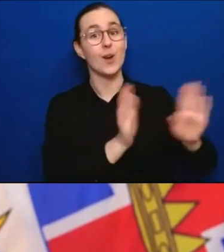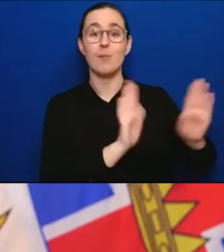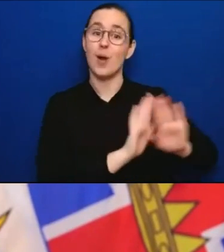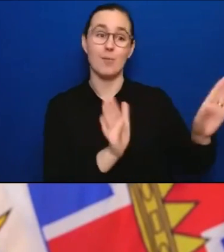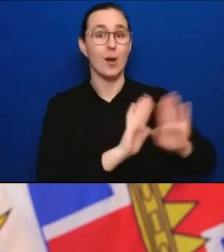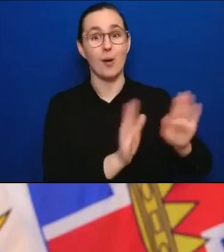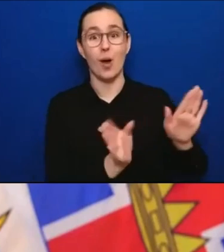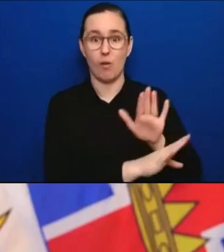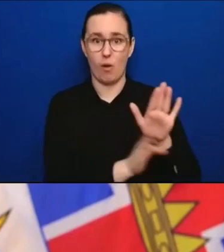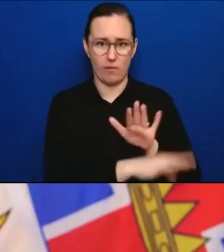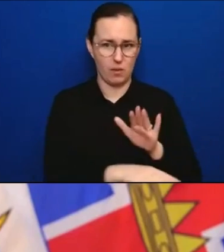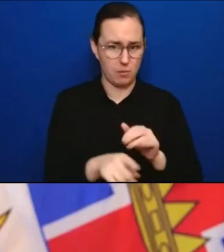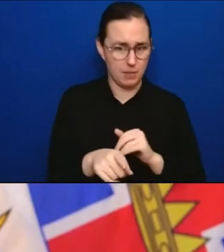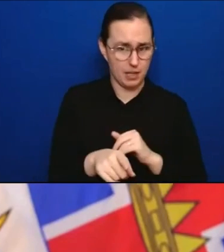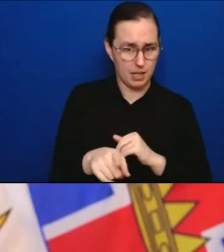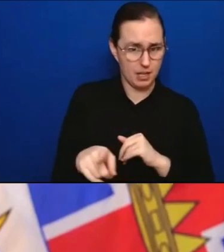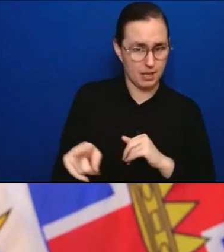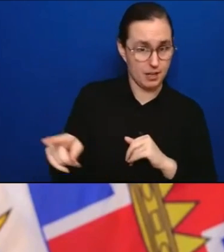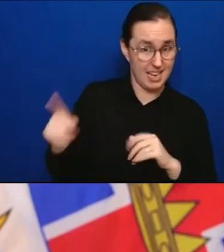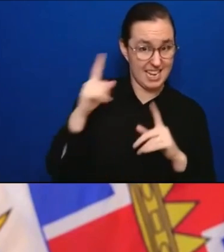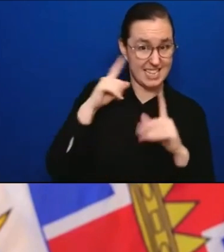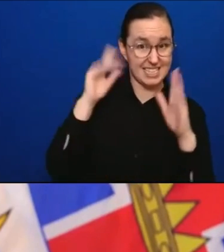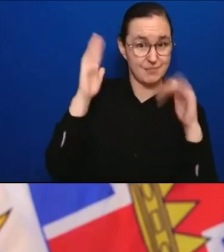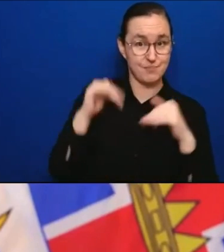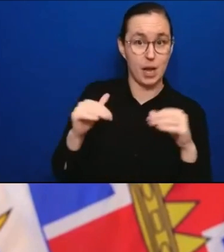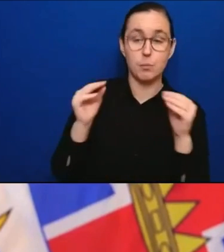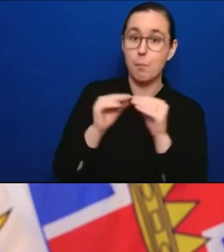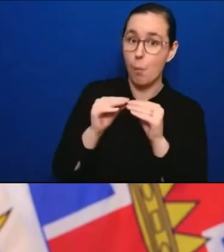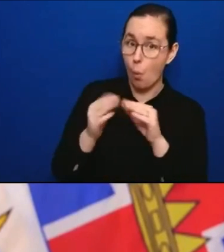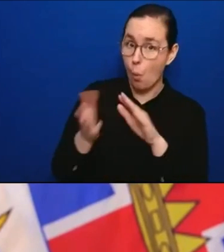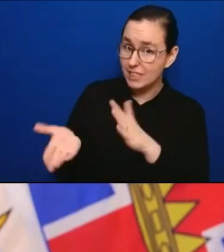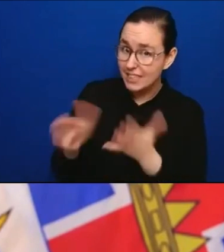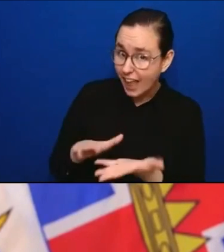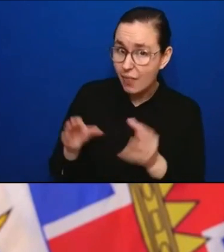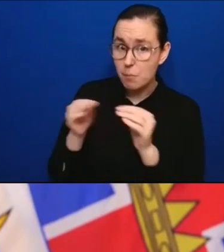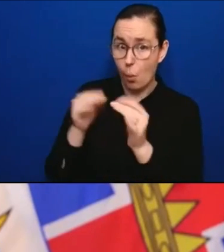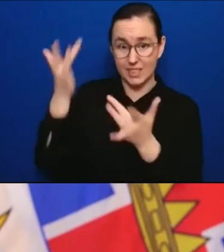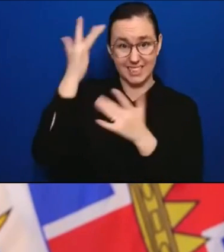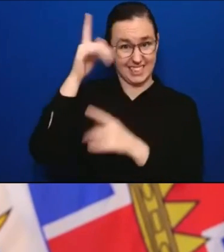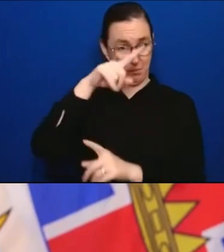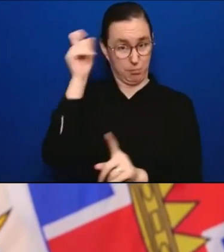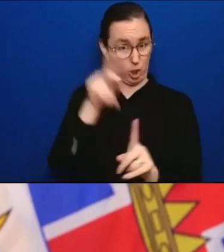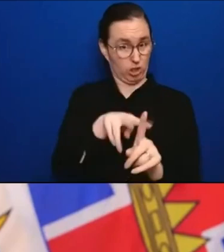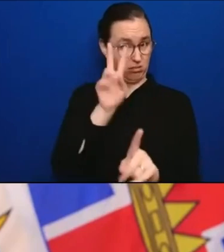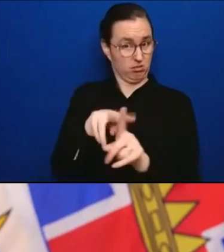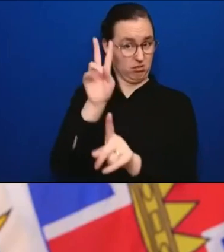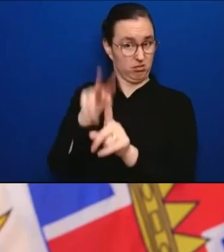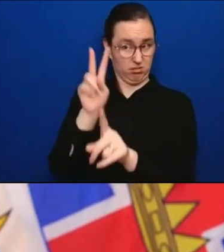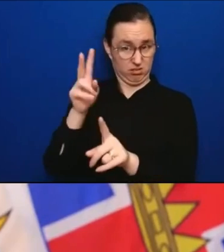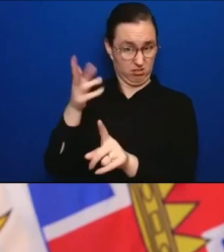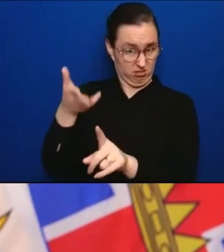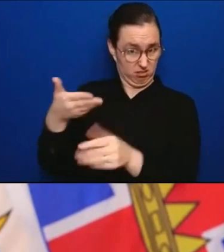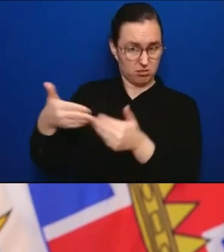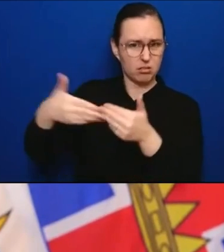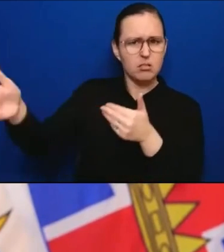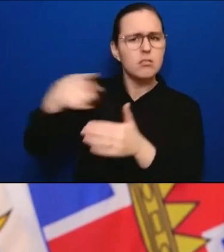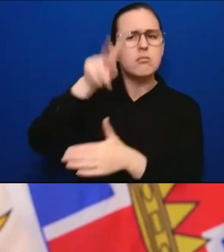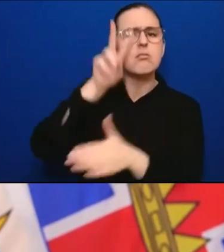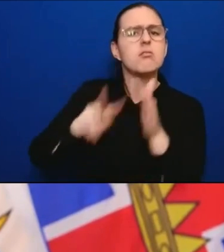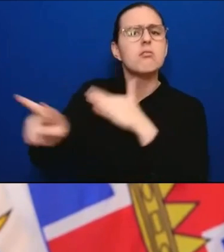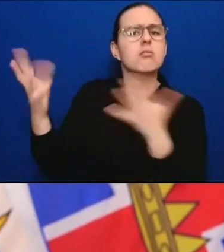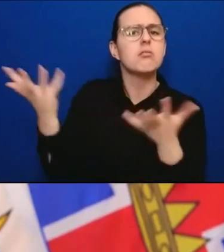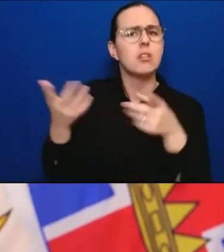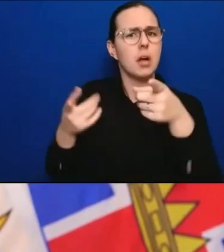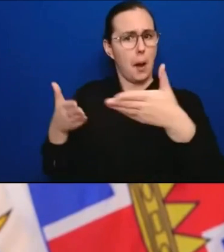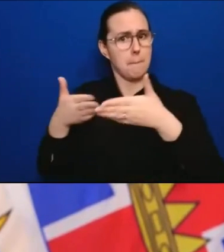you know, public health officials to accept as the restrictions continue to open and is there a